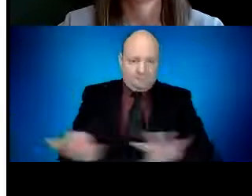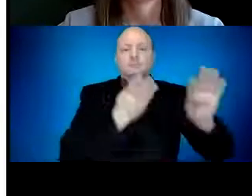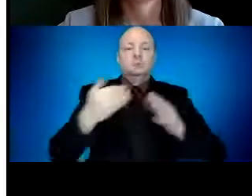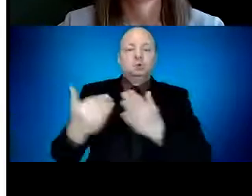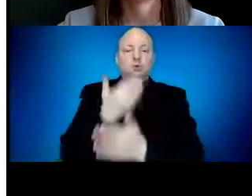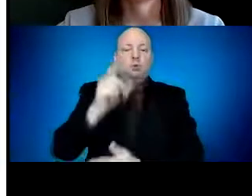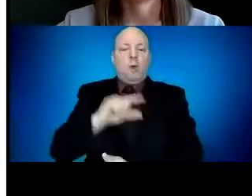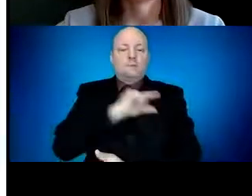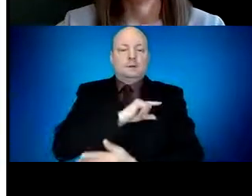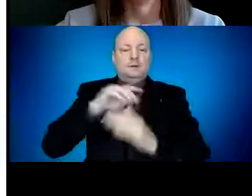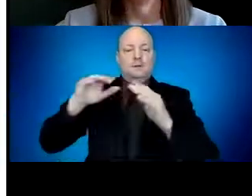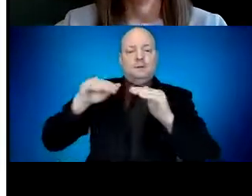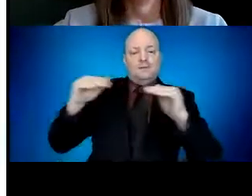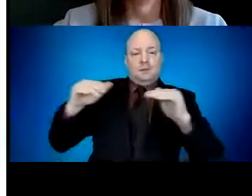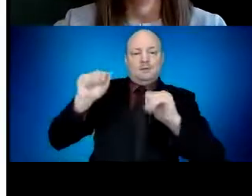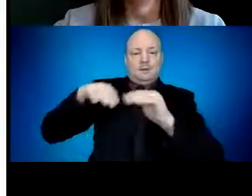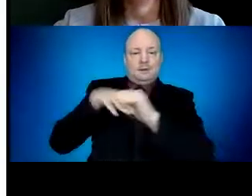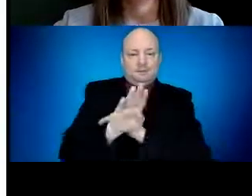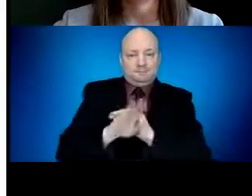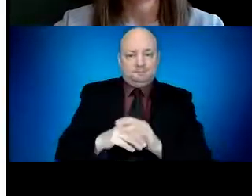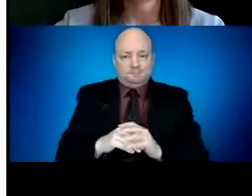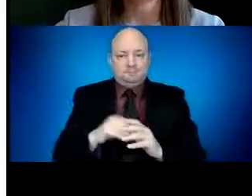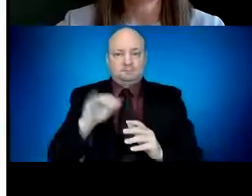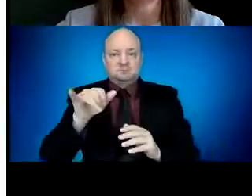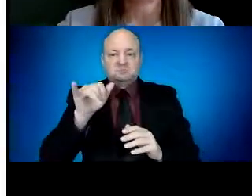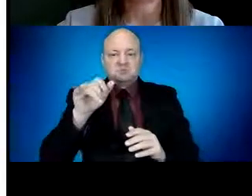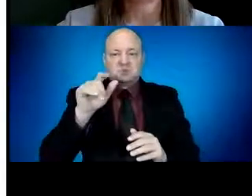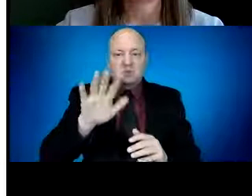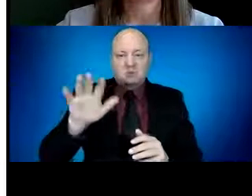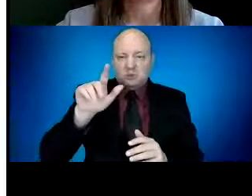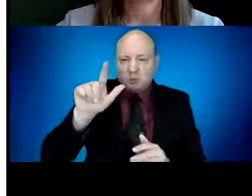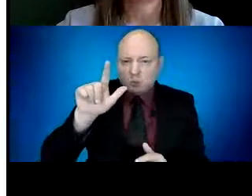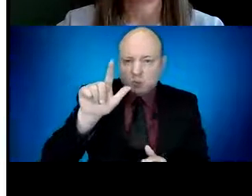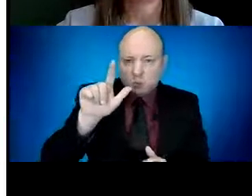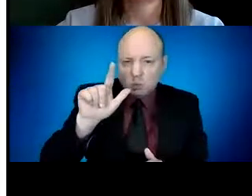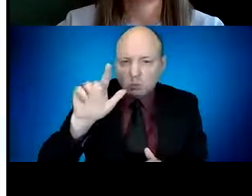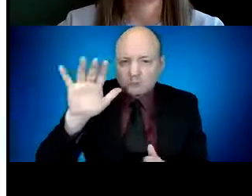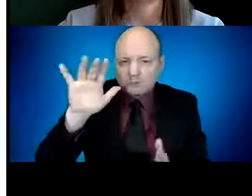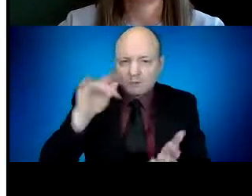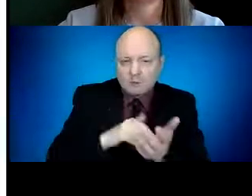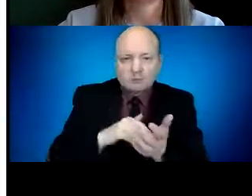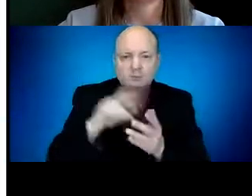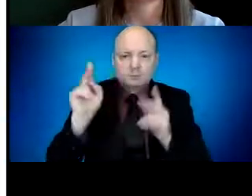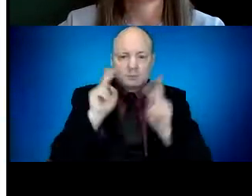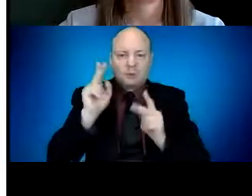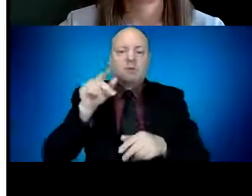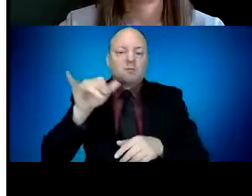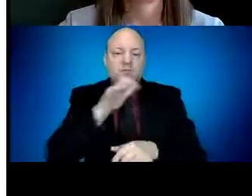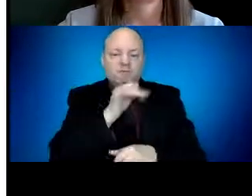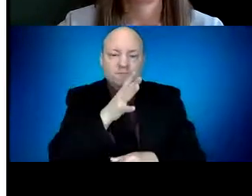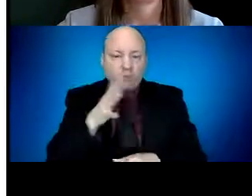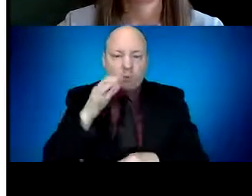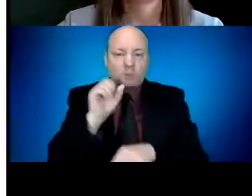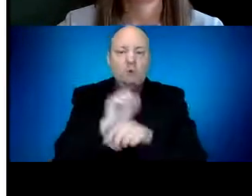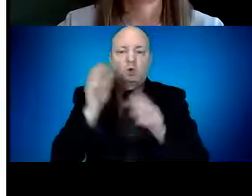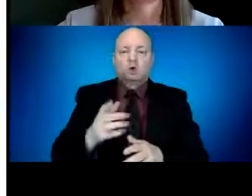adults 45 and older who have underlying conditions to migrant seasonal farm workers to people displaced by wildfires. 22 counties began